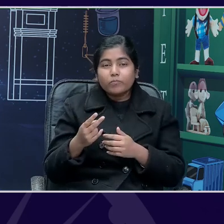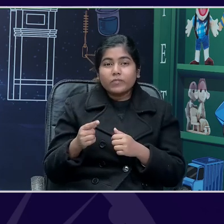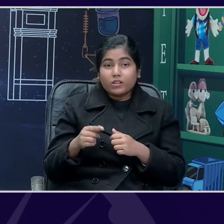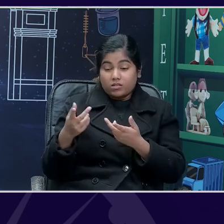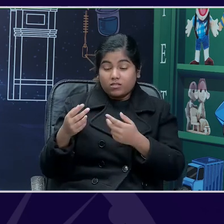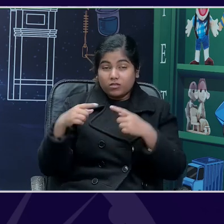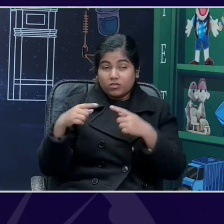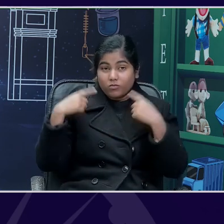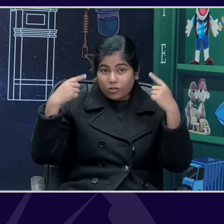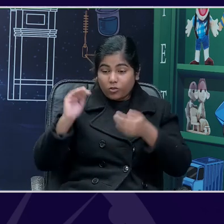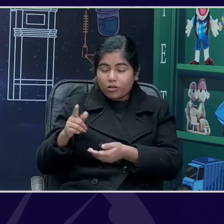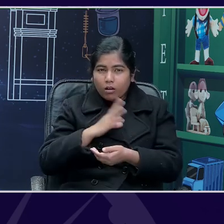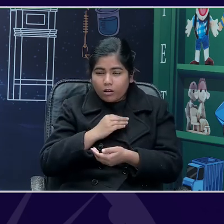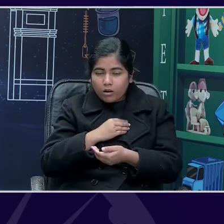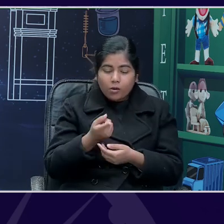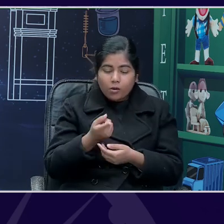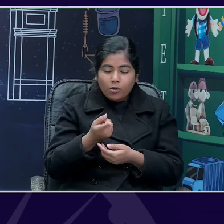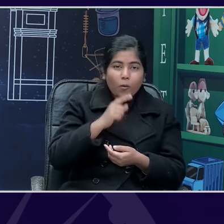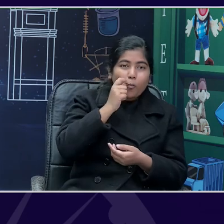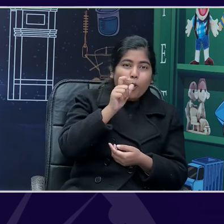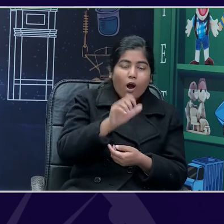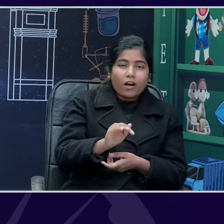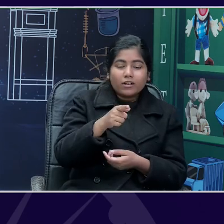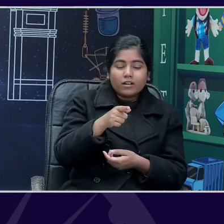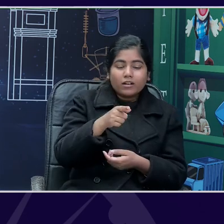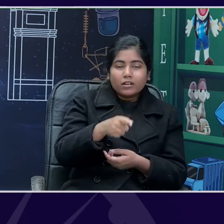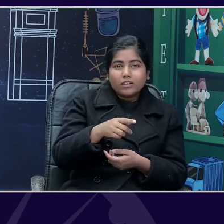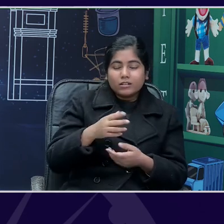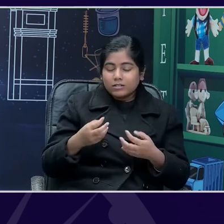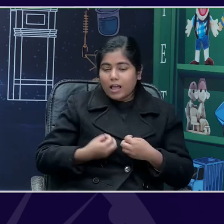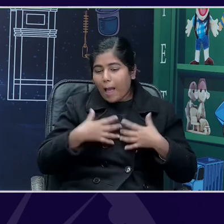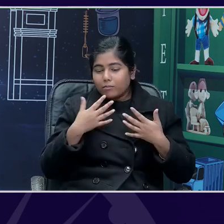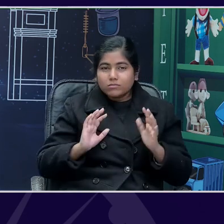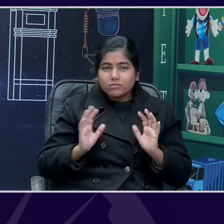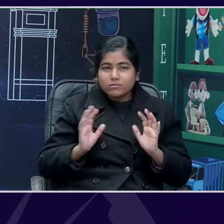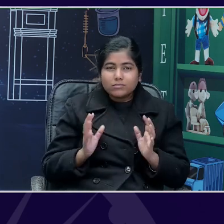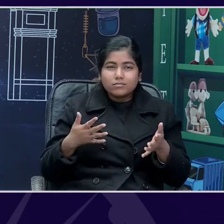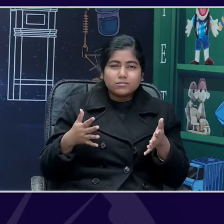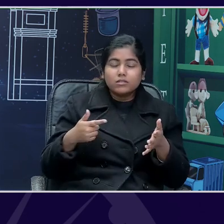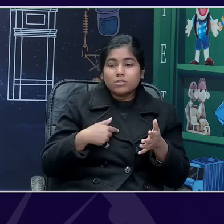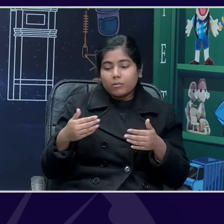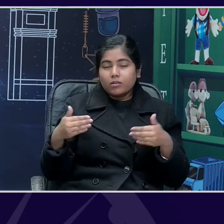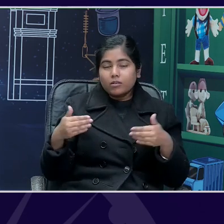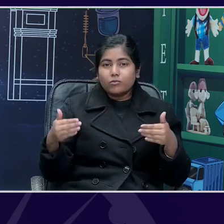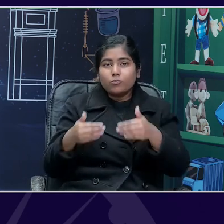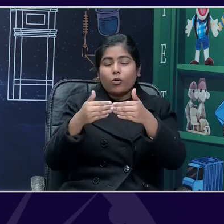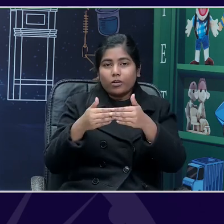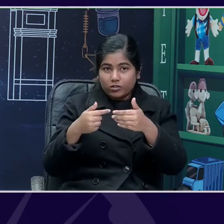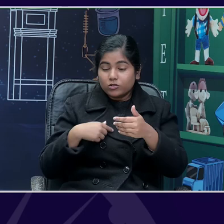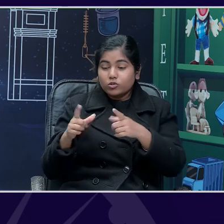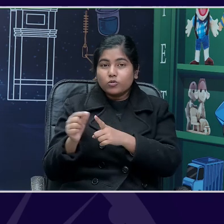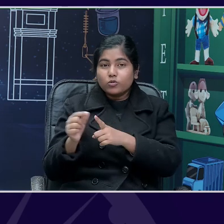the fawn is quivering with fear. And, but the meeting is so happy for the boy. He lifts the